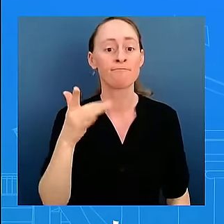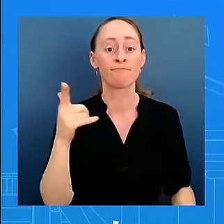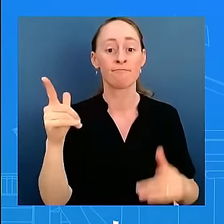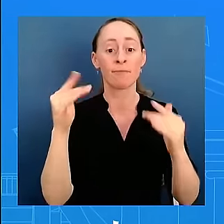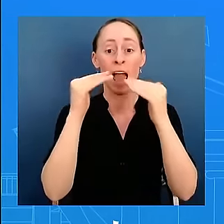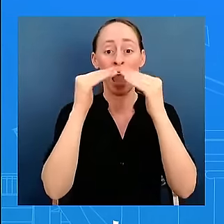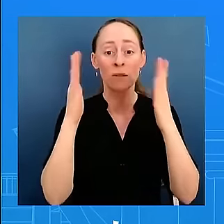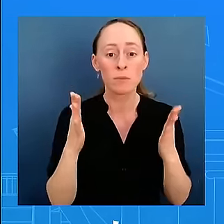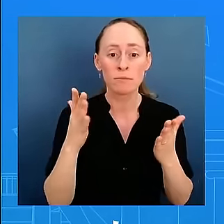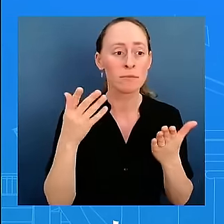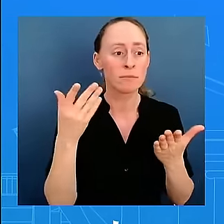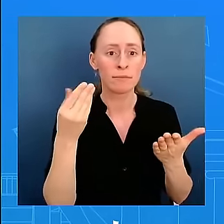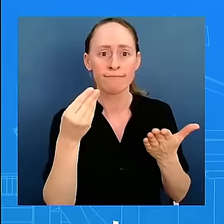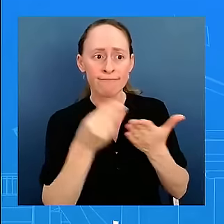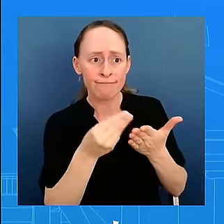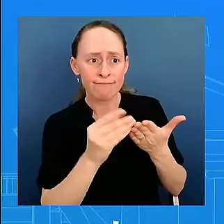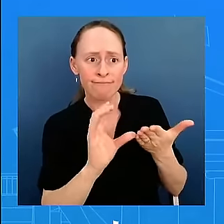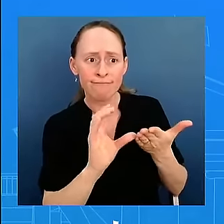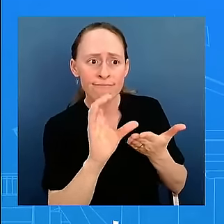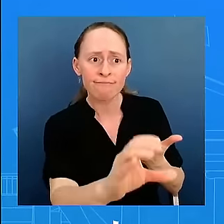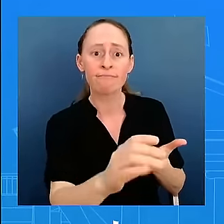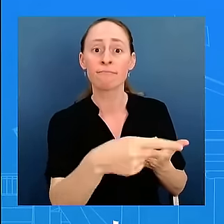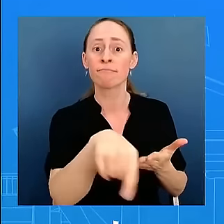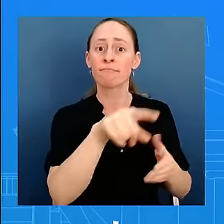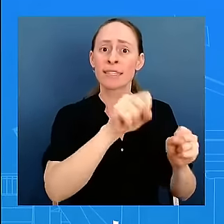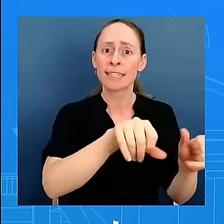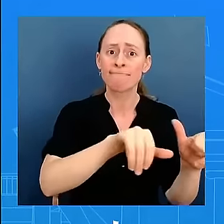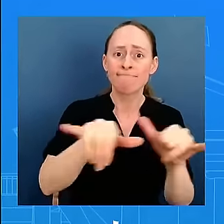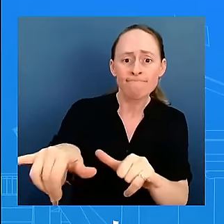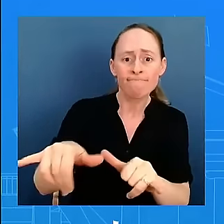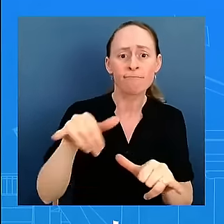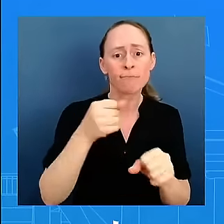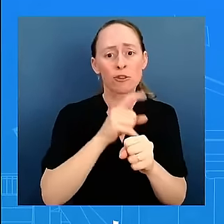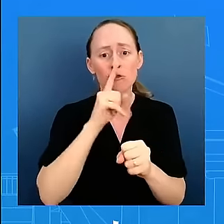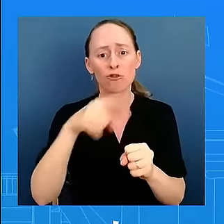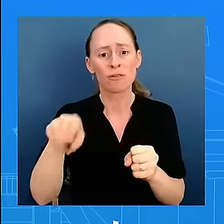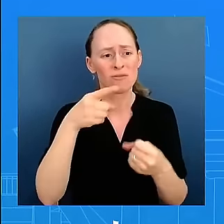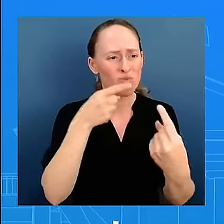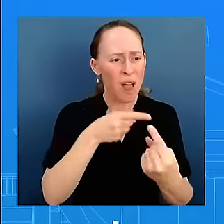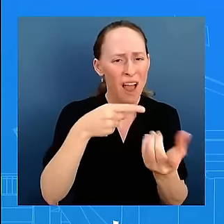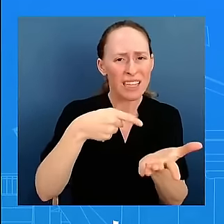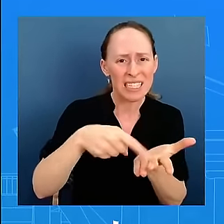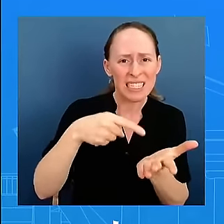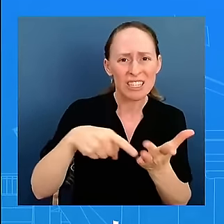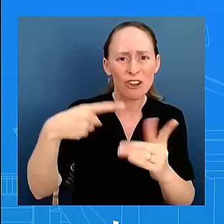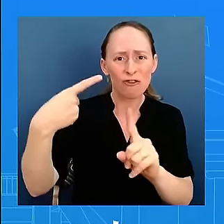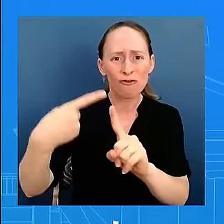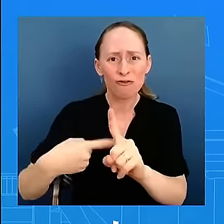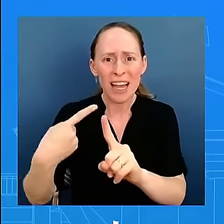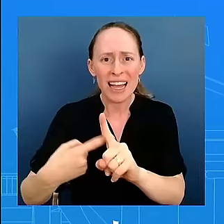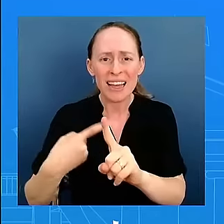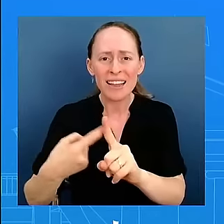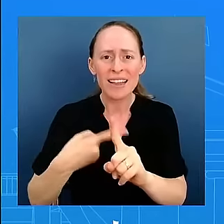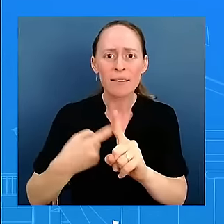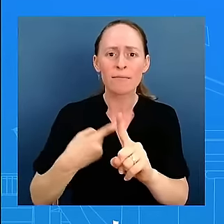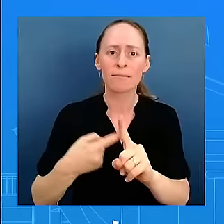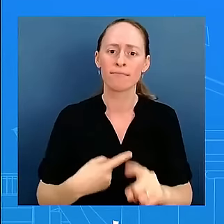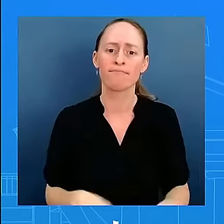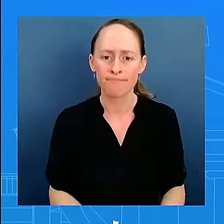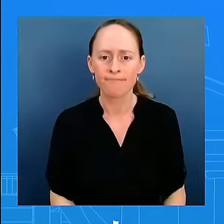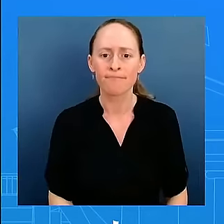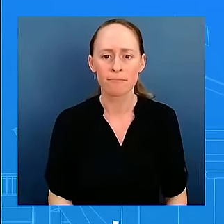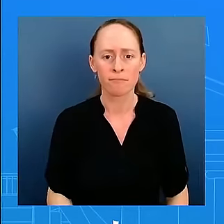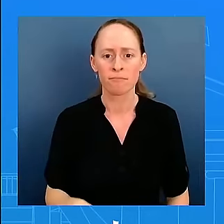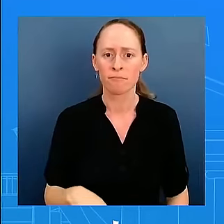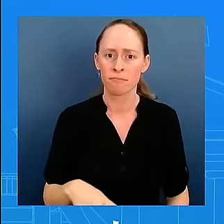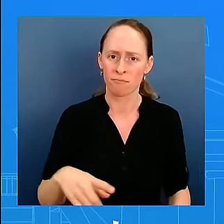who are having a hard time with rent with getting a house and so he's he is he uh is has taken actions to deal